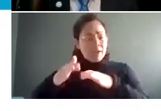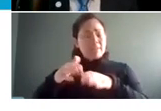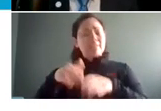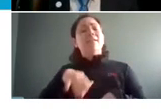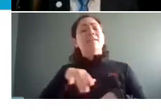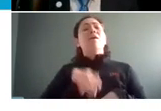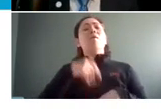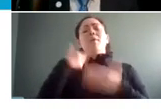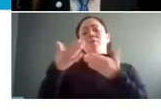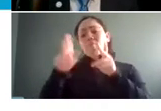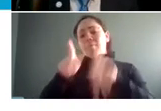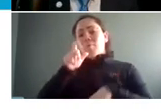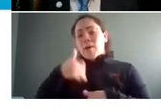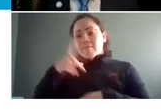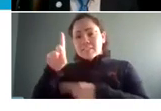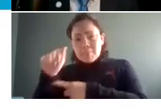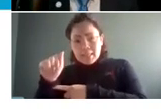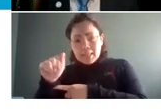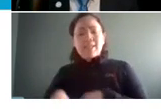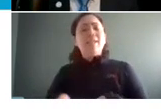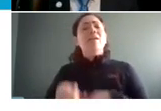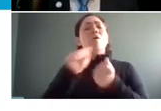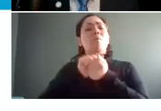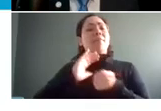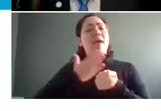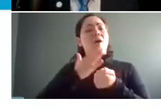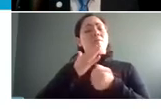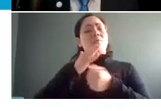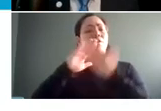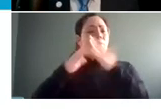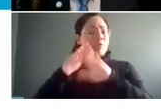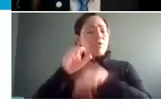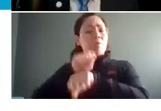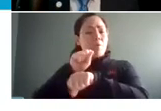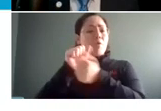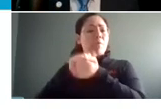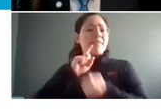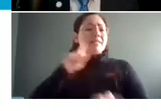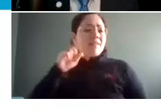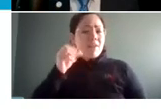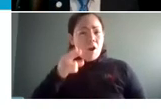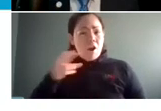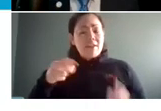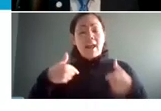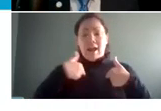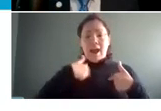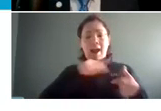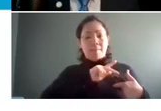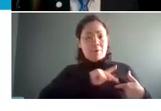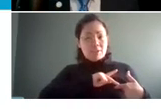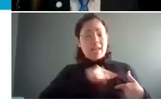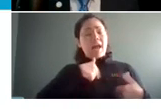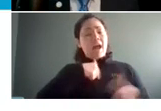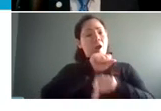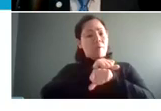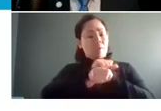with disabilities with all of the work that we do with the deaf and hard of hearing community me personally i work with